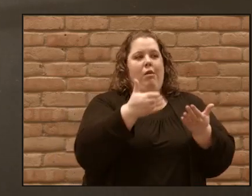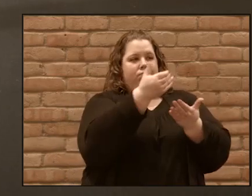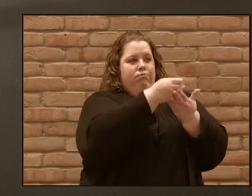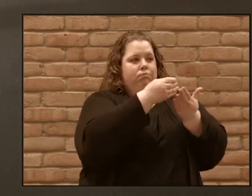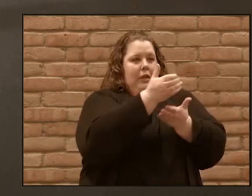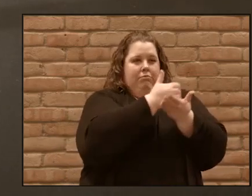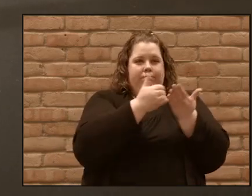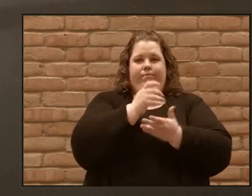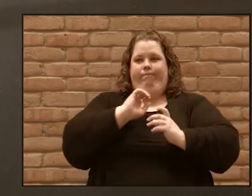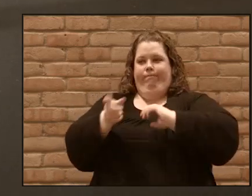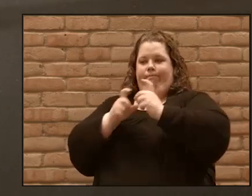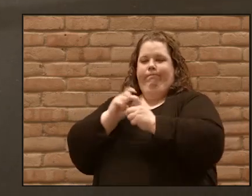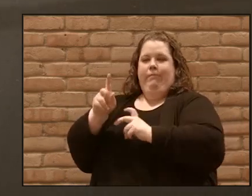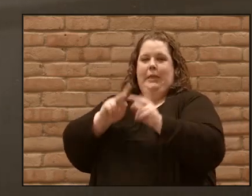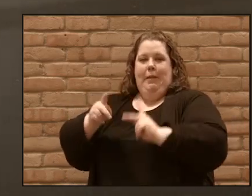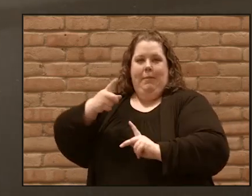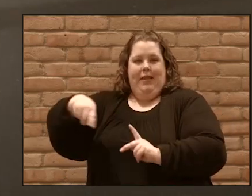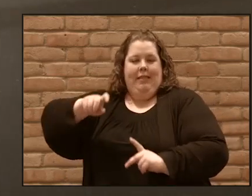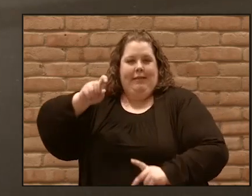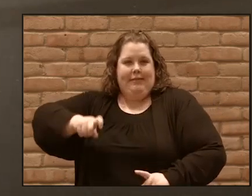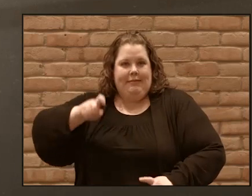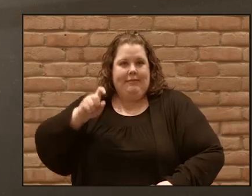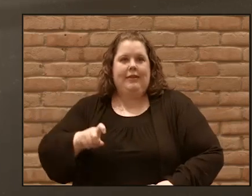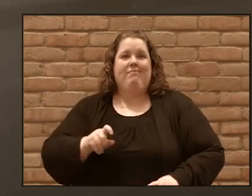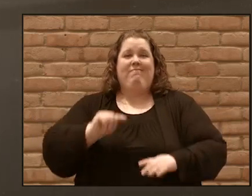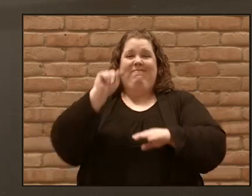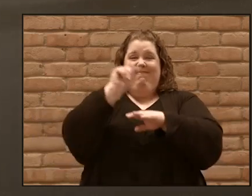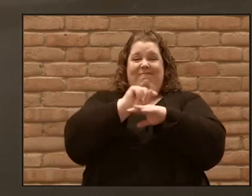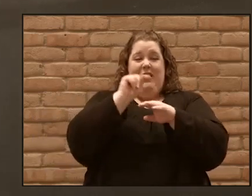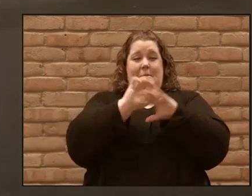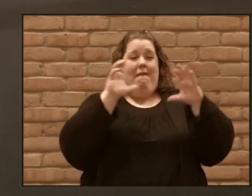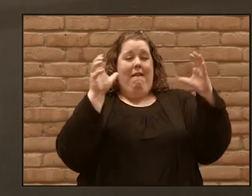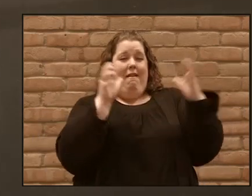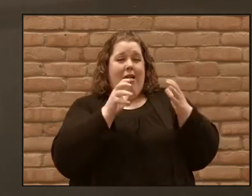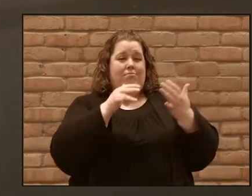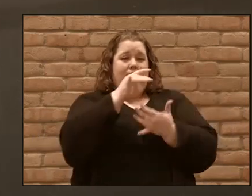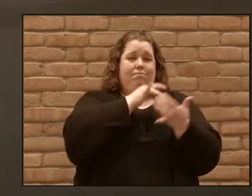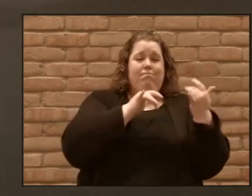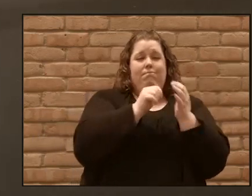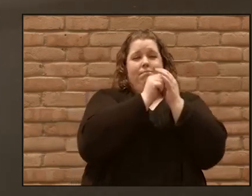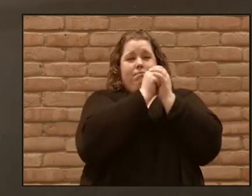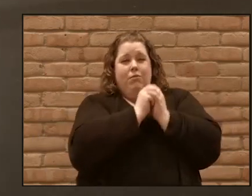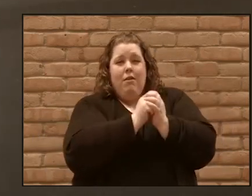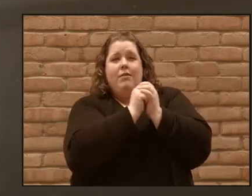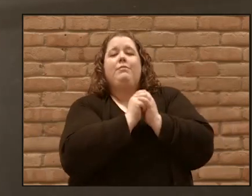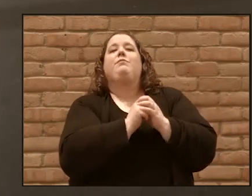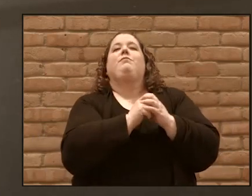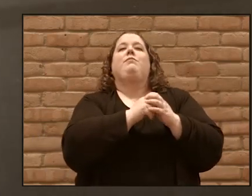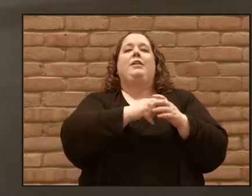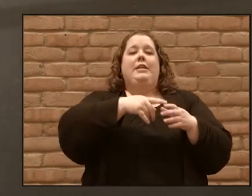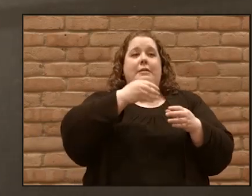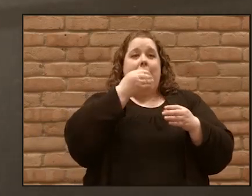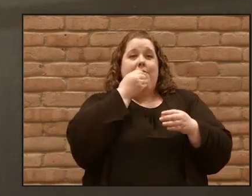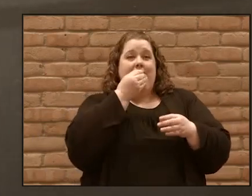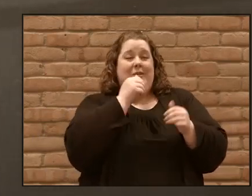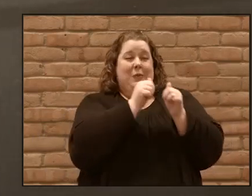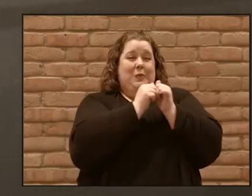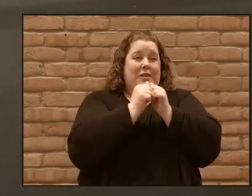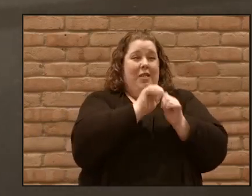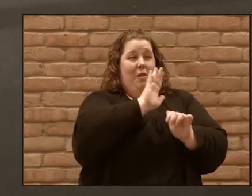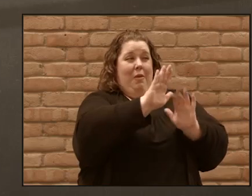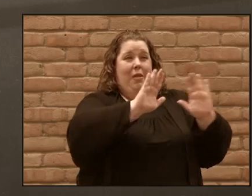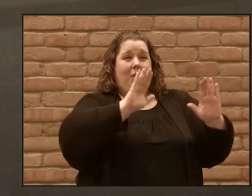met in the homes for the Lord's Supper, and shared their meals with great joy and generosity, all the while praising God